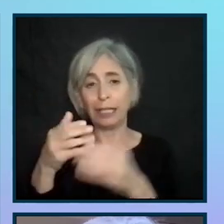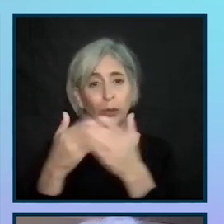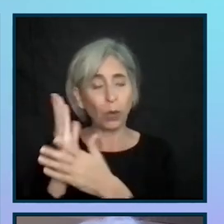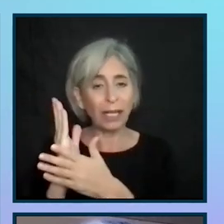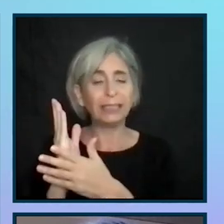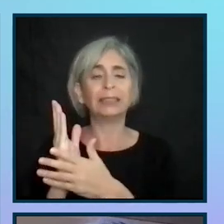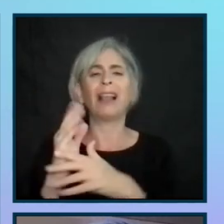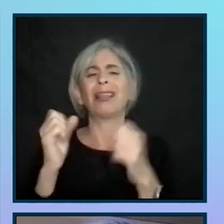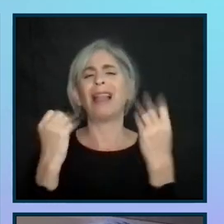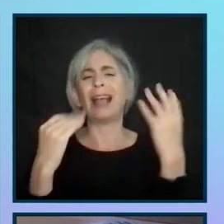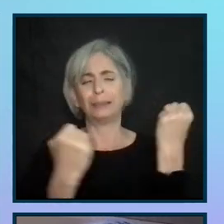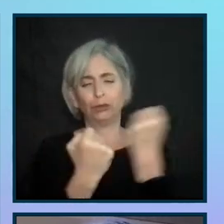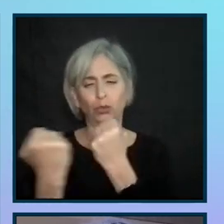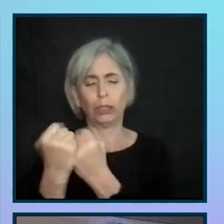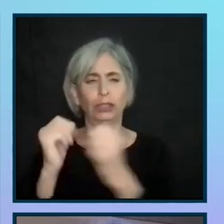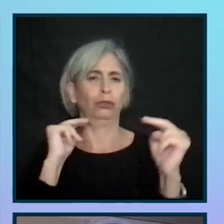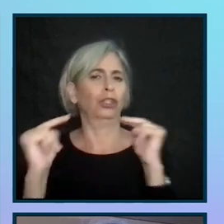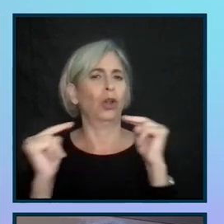negotiation.